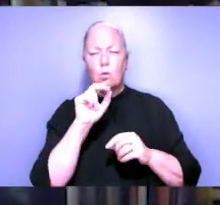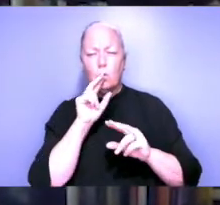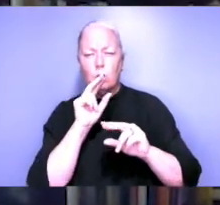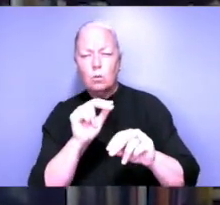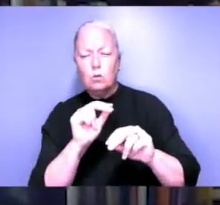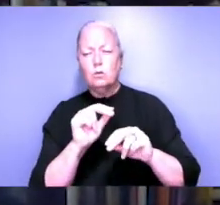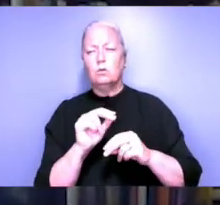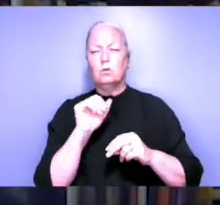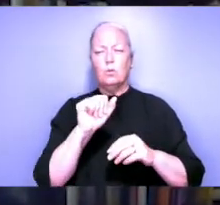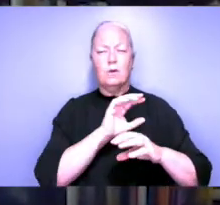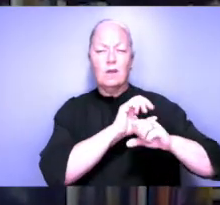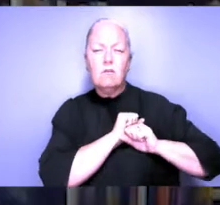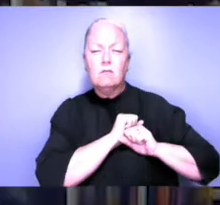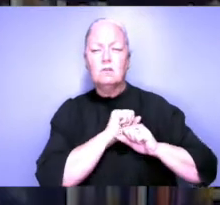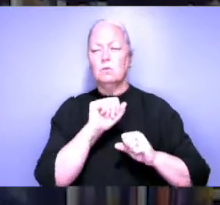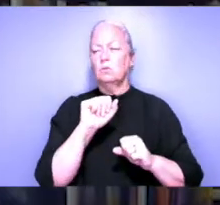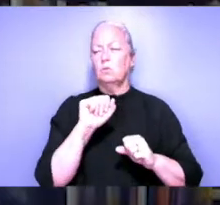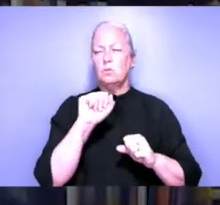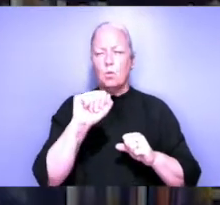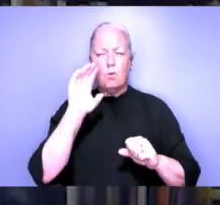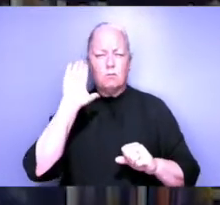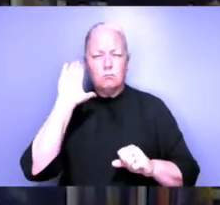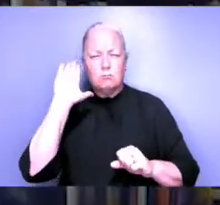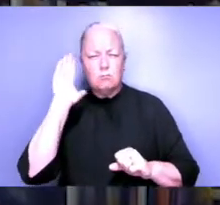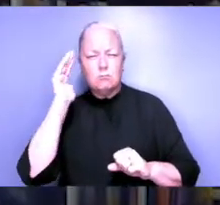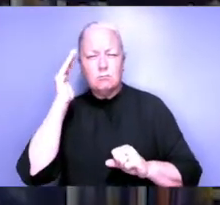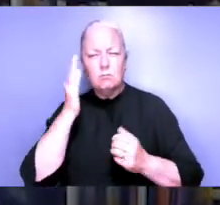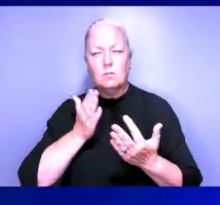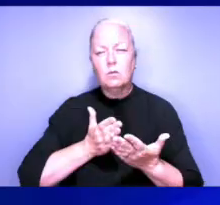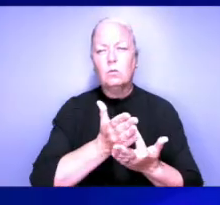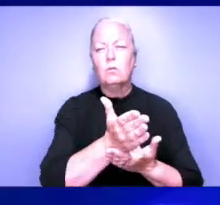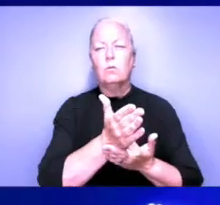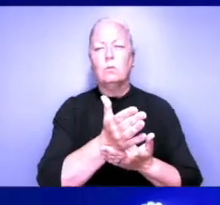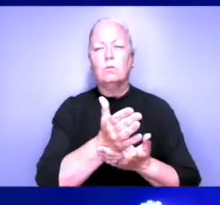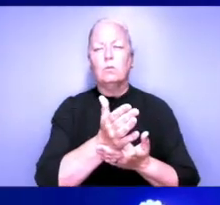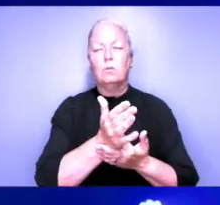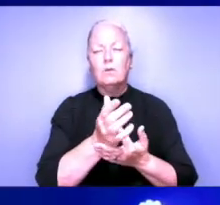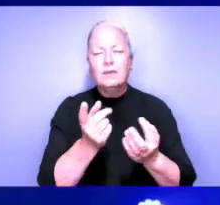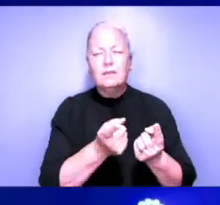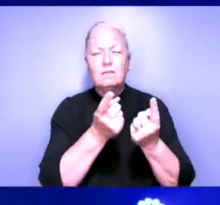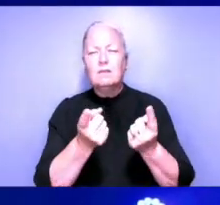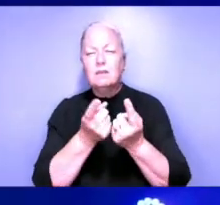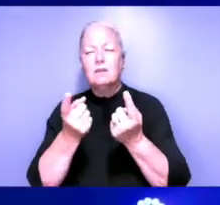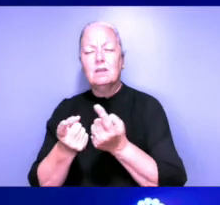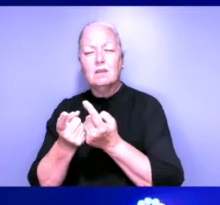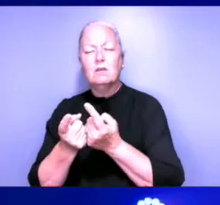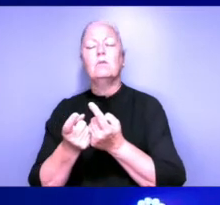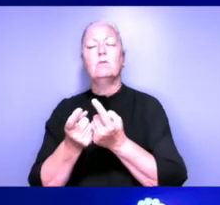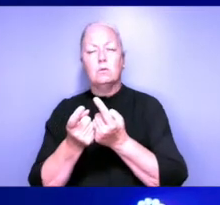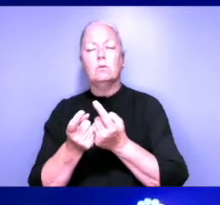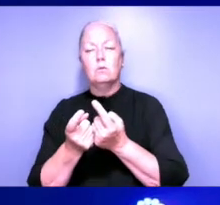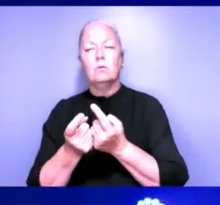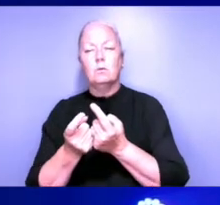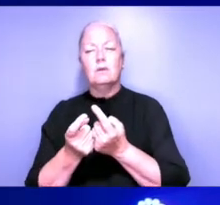your courage, in your determination to bring